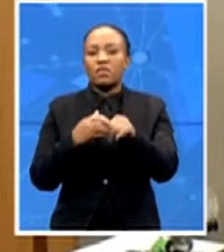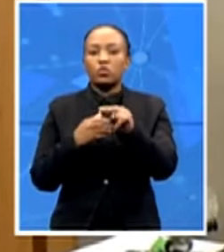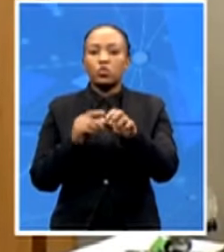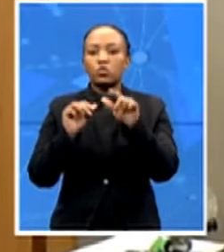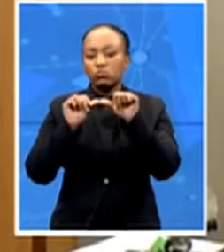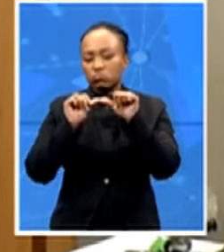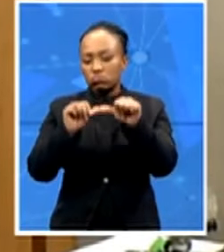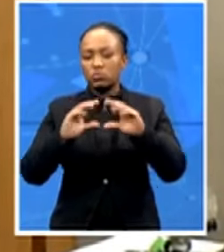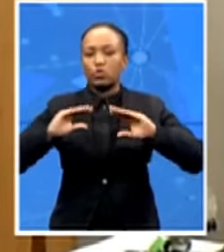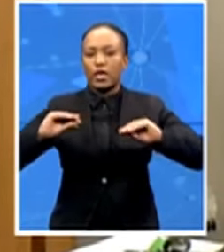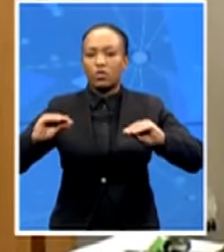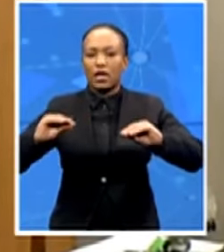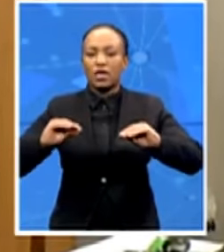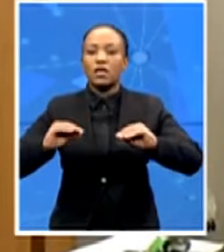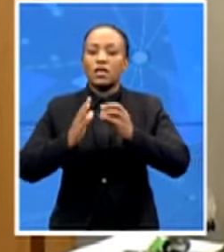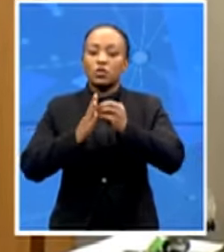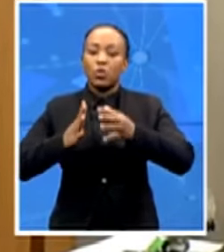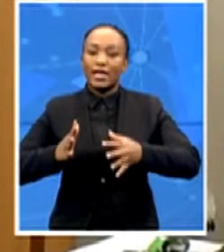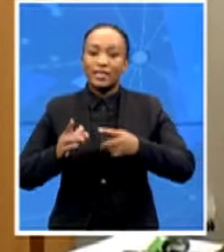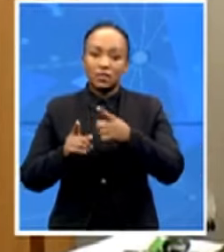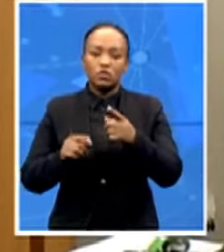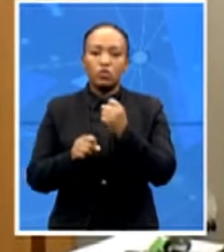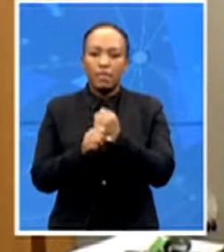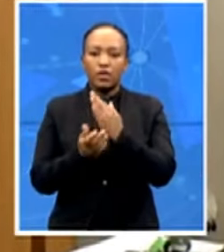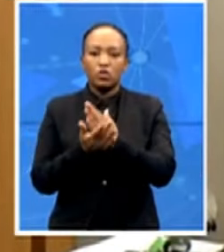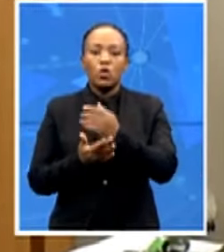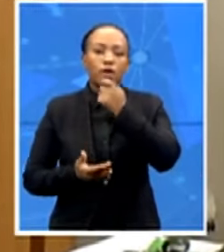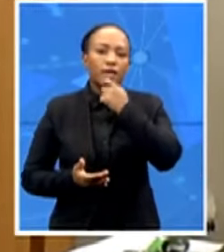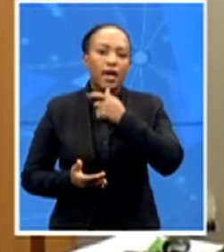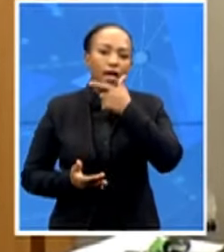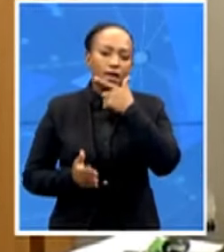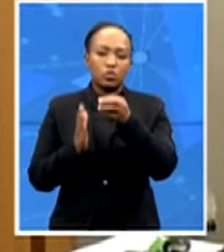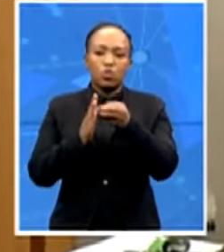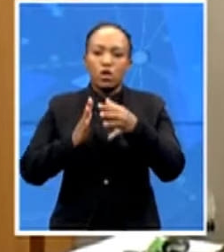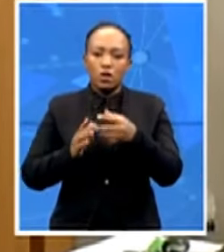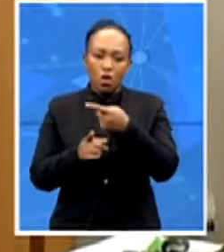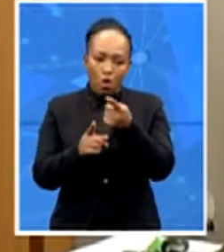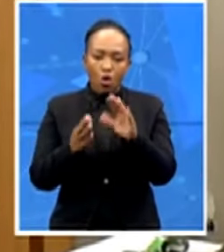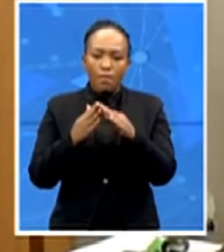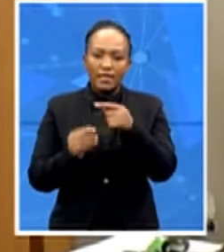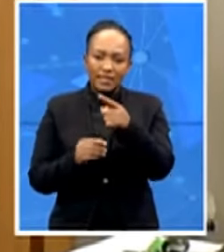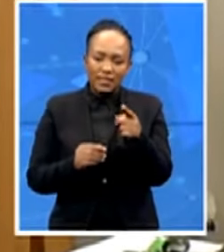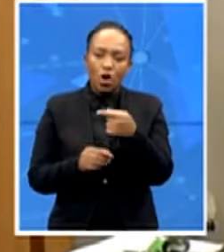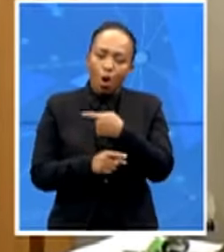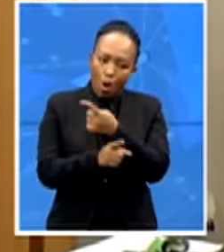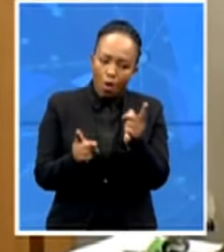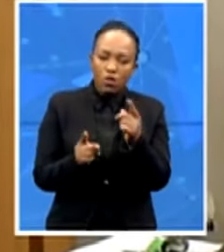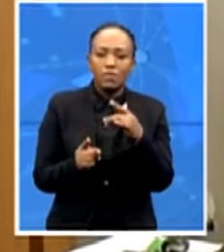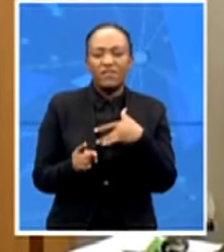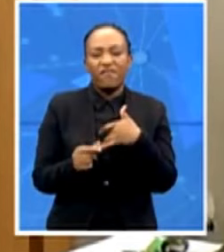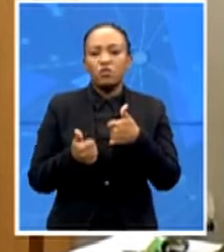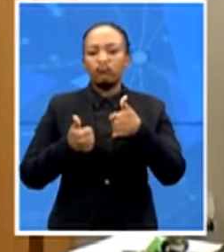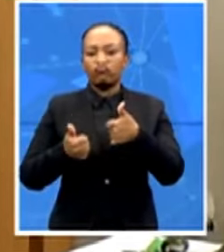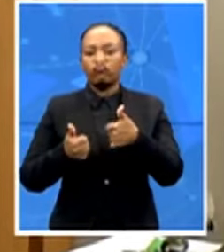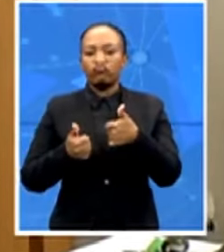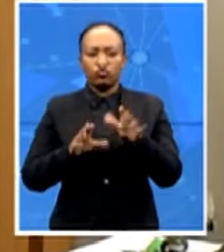gay students and all just the entire community of queer students within Fairmont feel welcome and feel supported but more than that we want